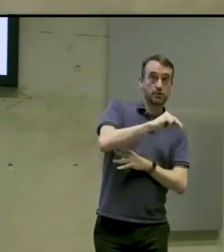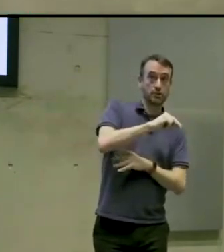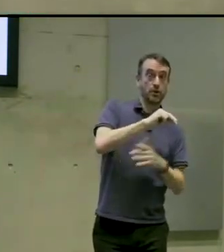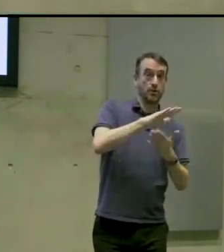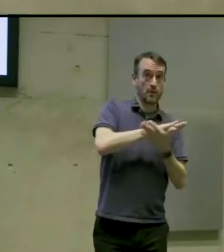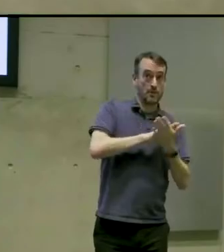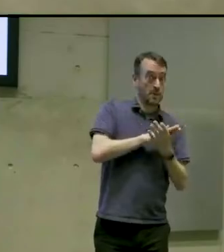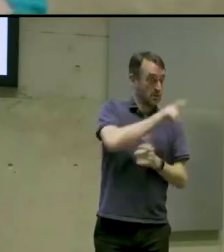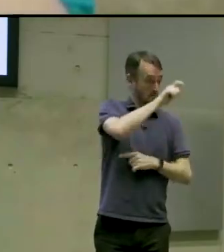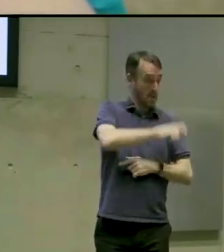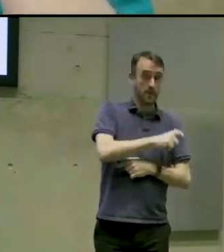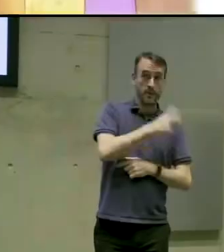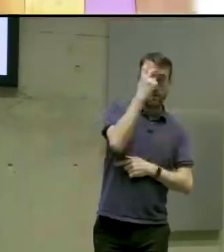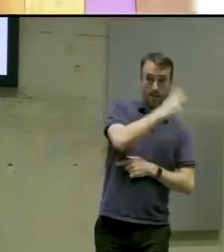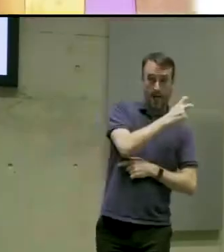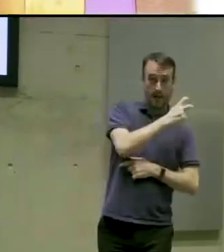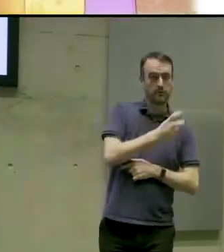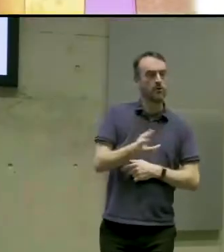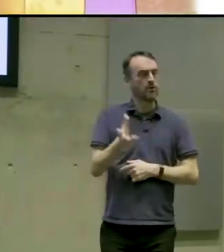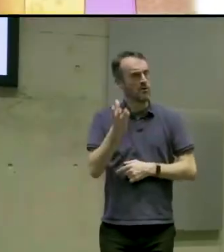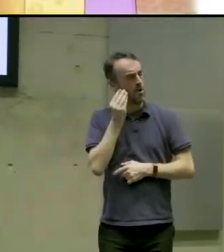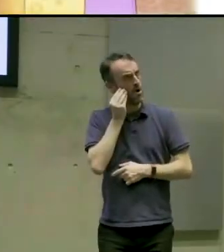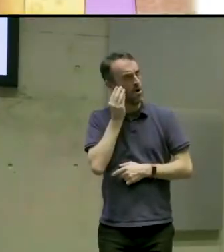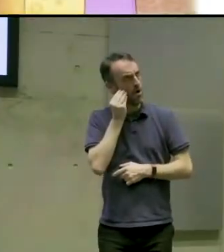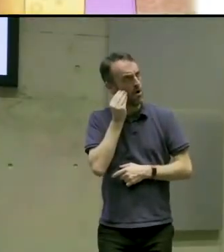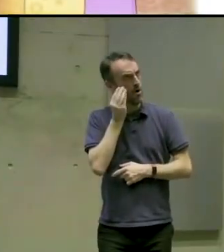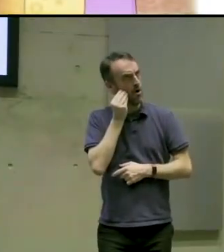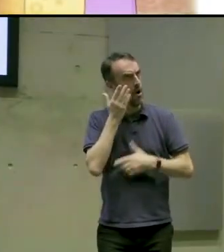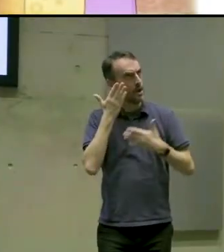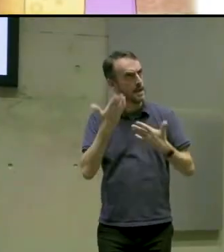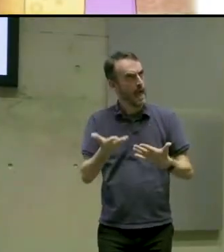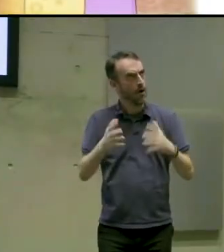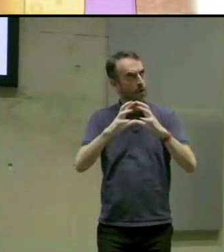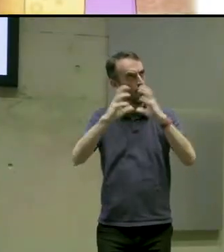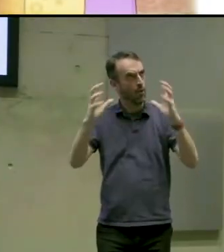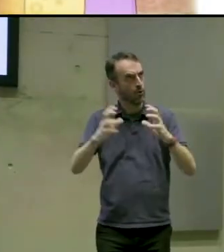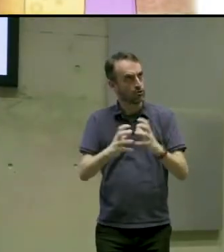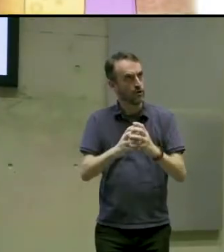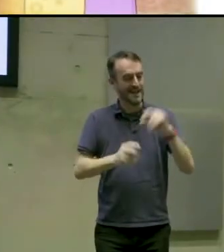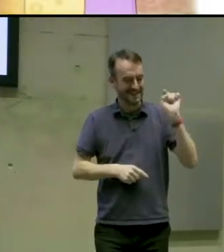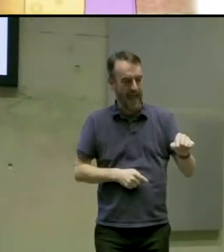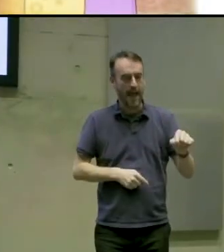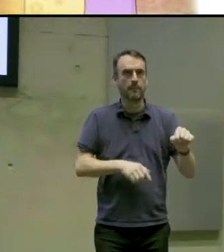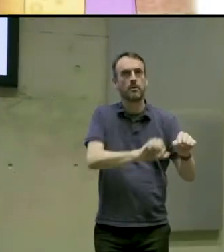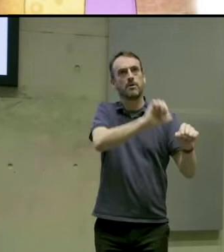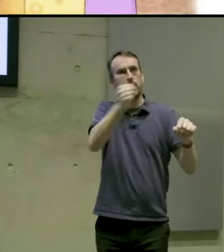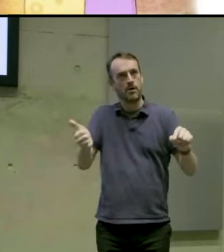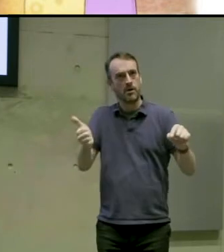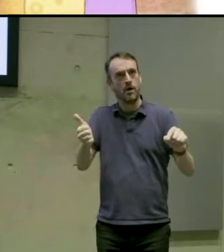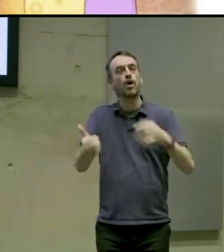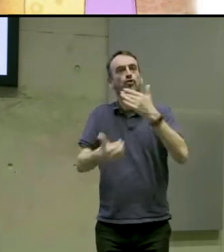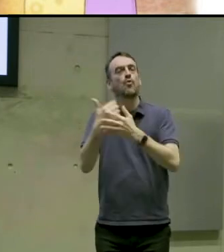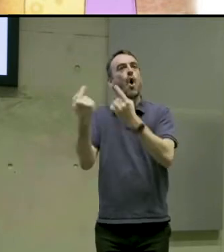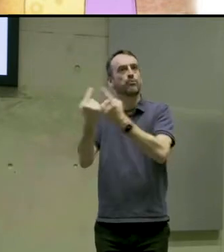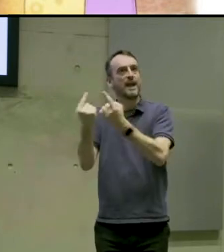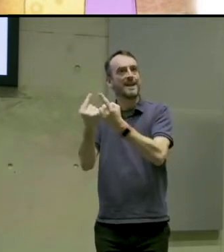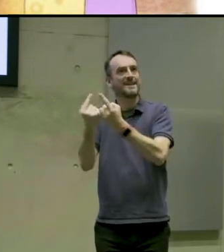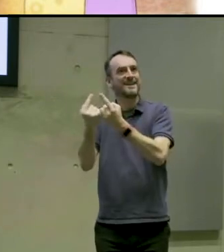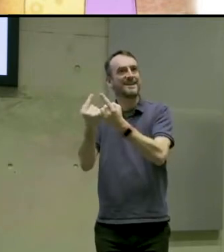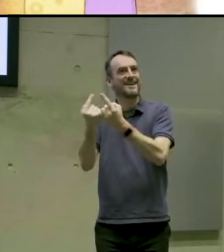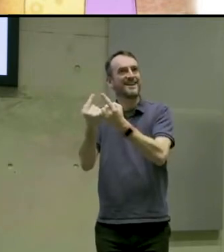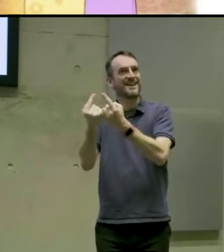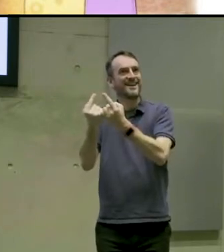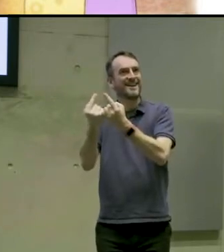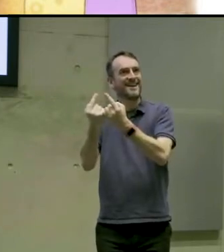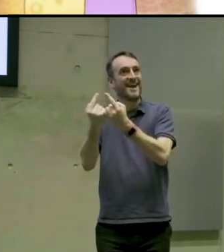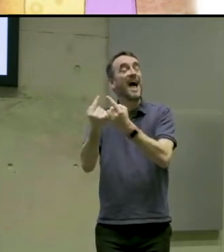example, it would be an overgrown bush. So that gives them context of what they're highlighting. And then they can click on that and then the character